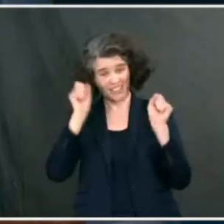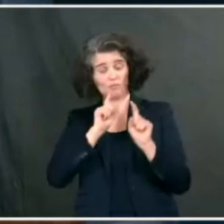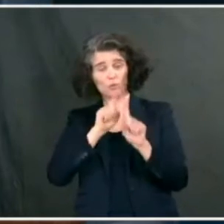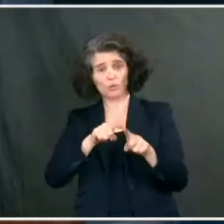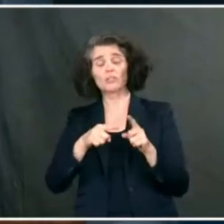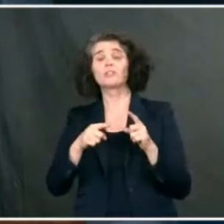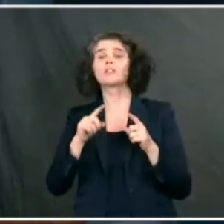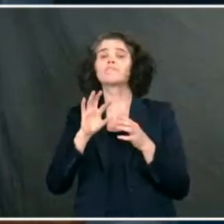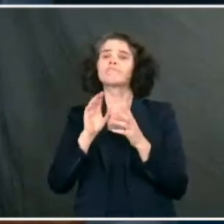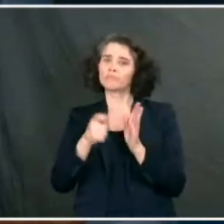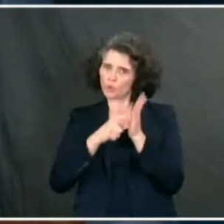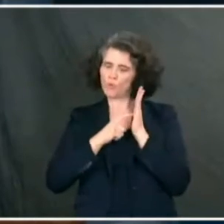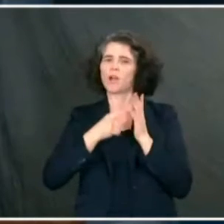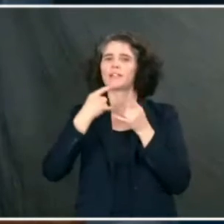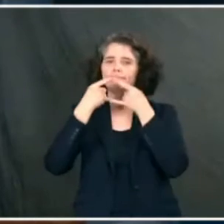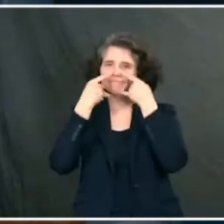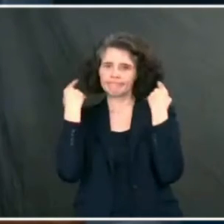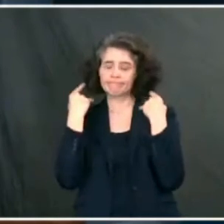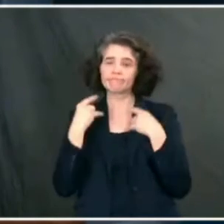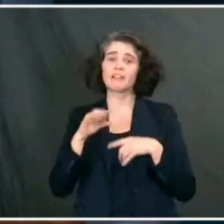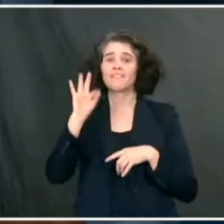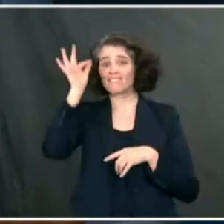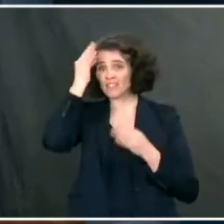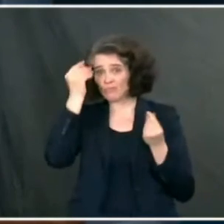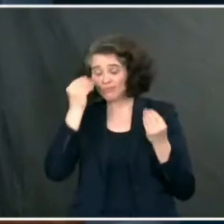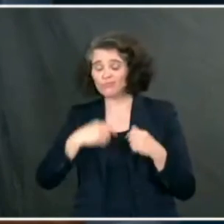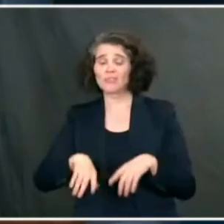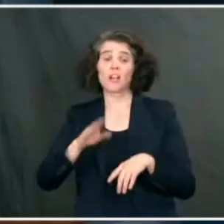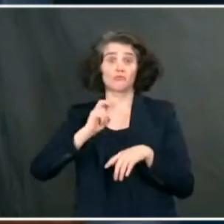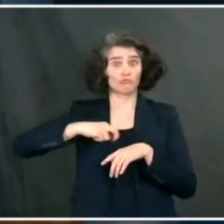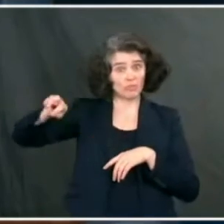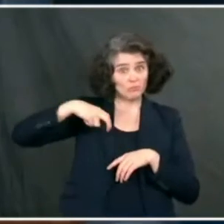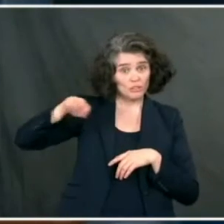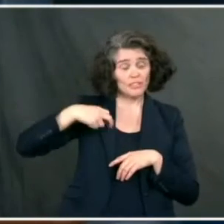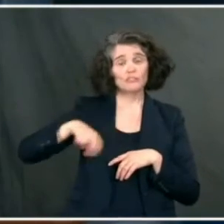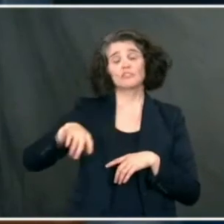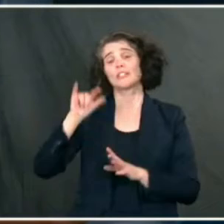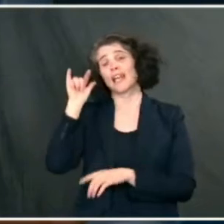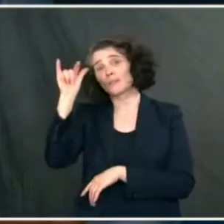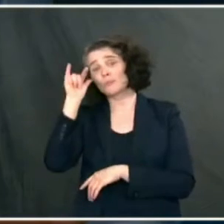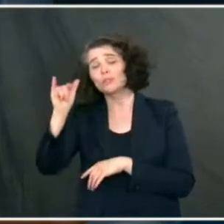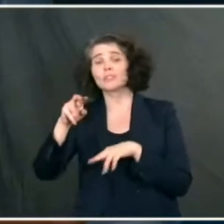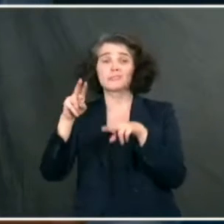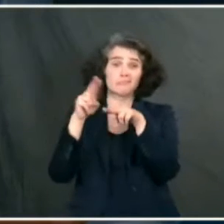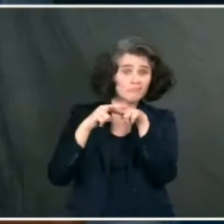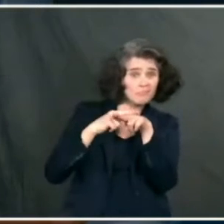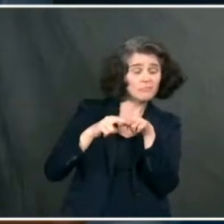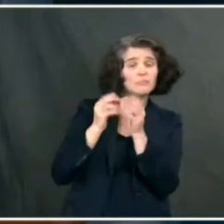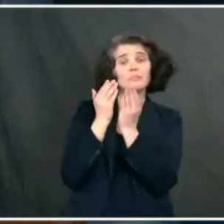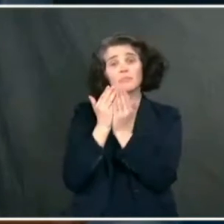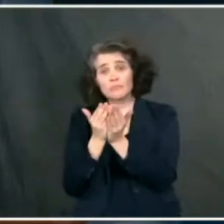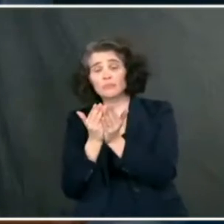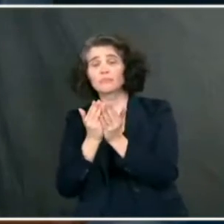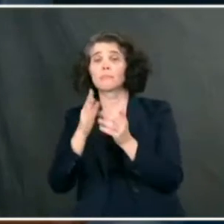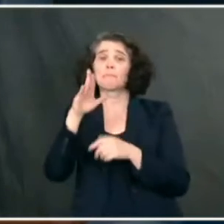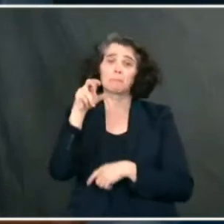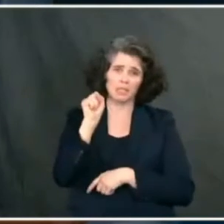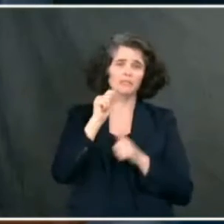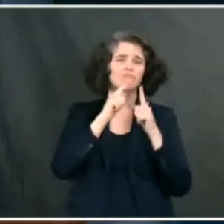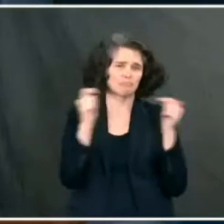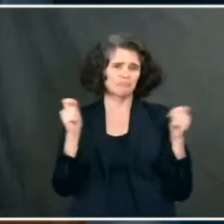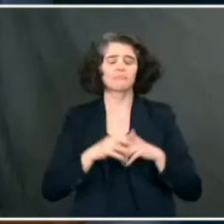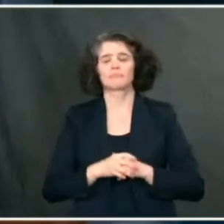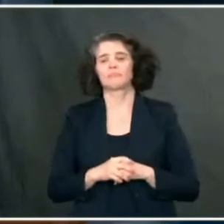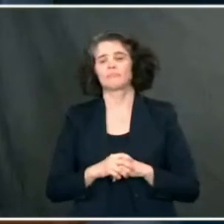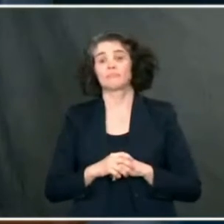modes of public transportation, including many trains, airplanes, maritime vessels, and intercity buses. And an executive order